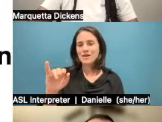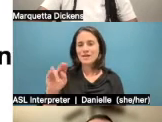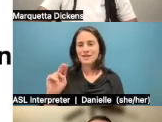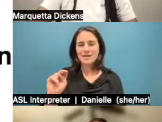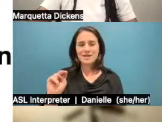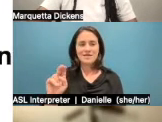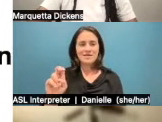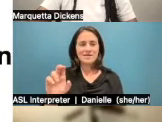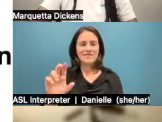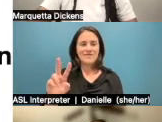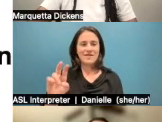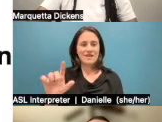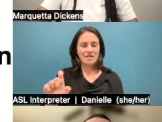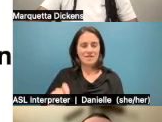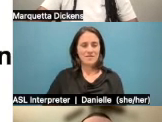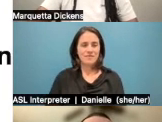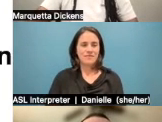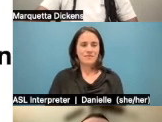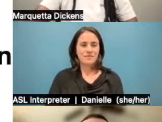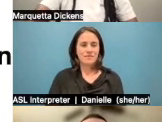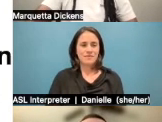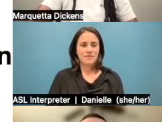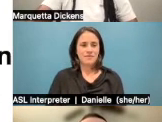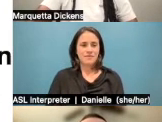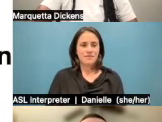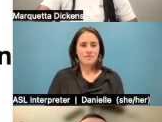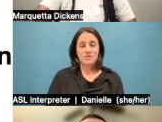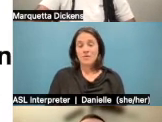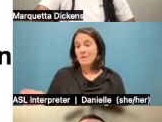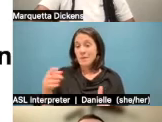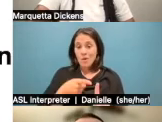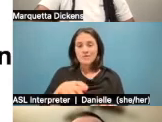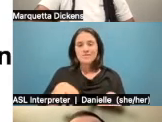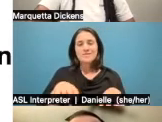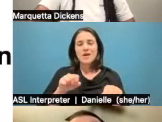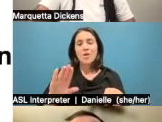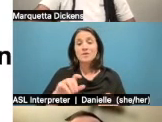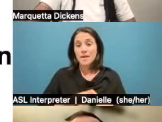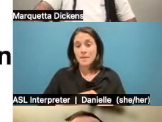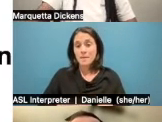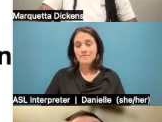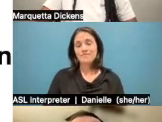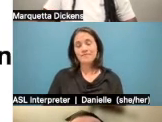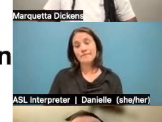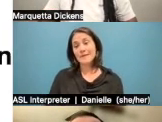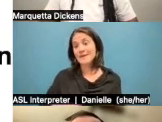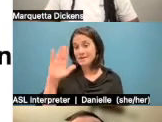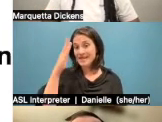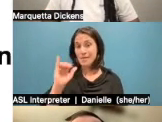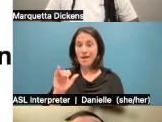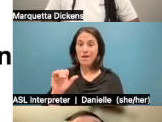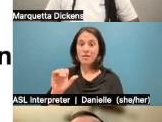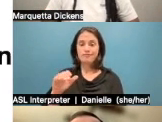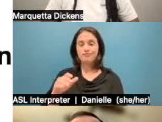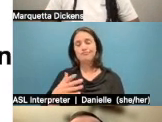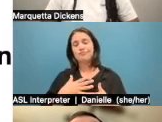Um, and to do all this stuff, my big thing is that have to take your time and that's obviously sort of a luxury, um, in the journalism world